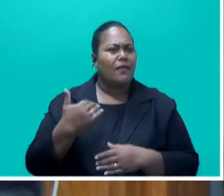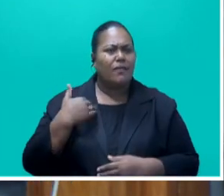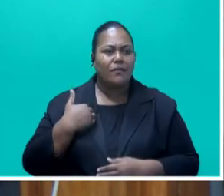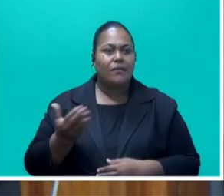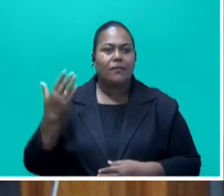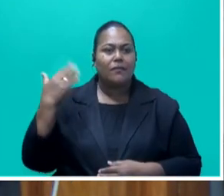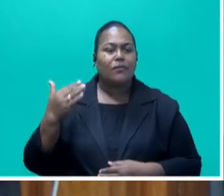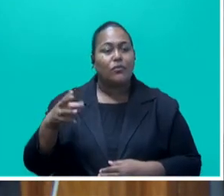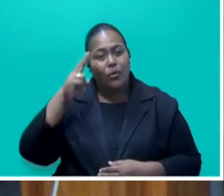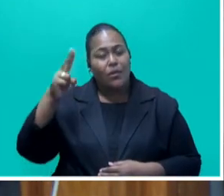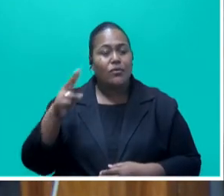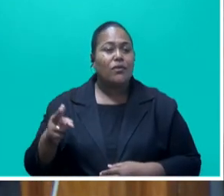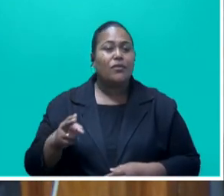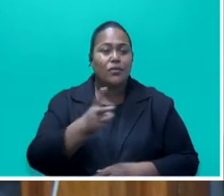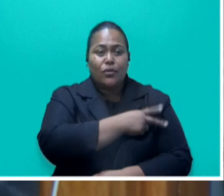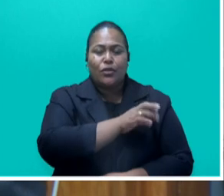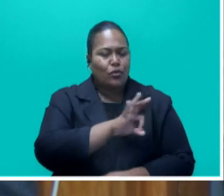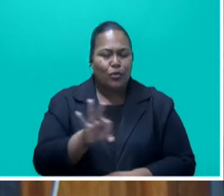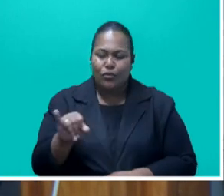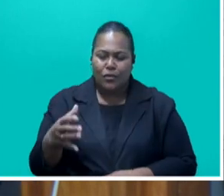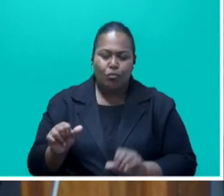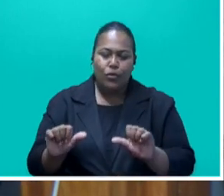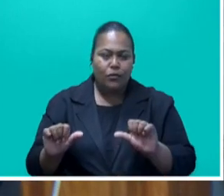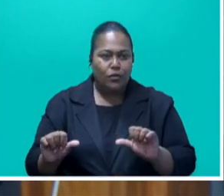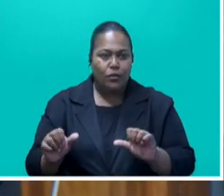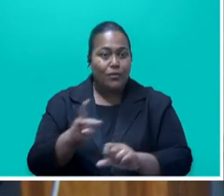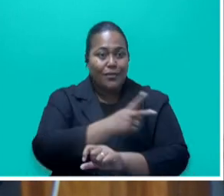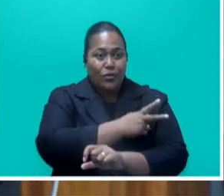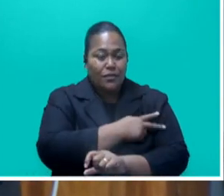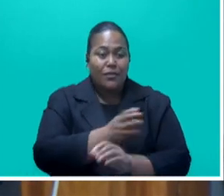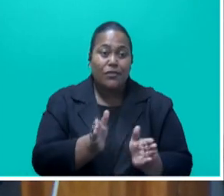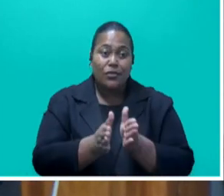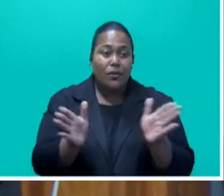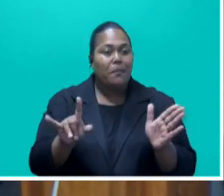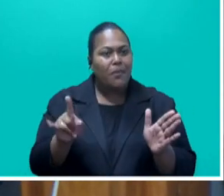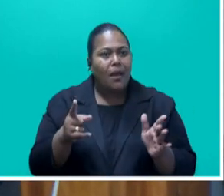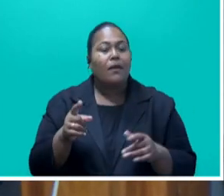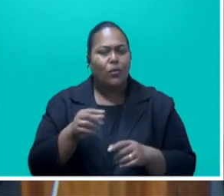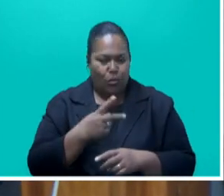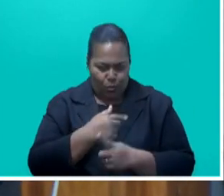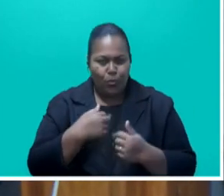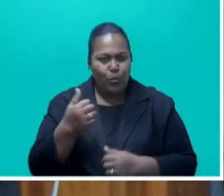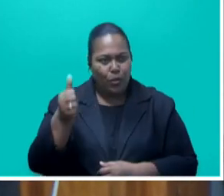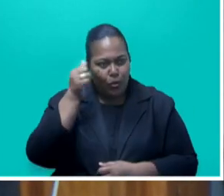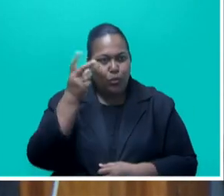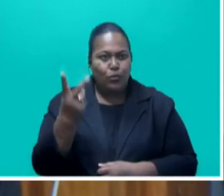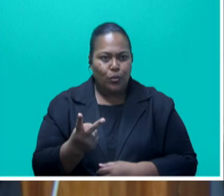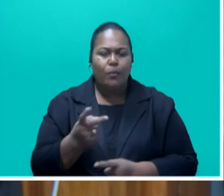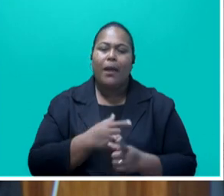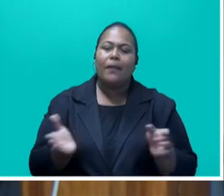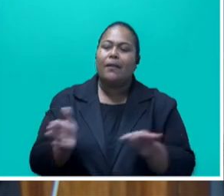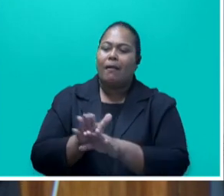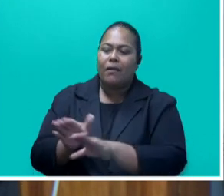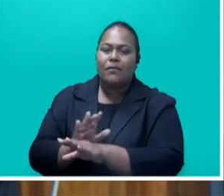covers not just defense or security in general, but it's the area that we know what covers essentially every other